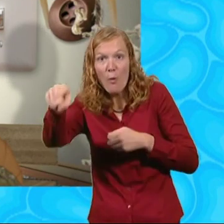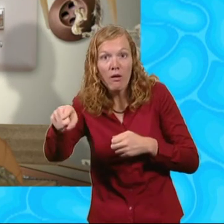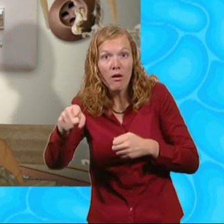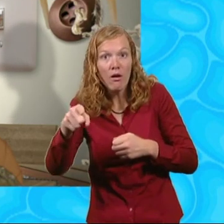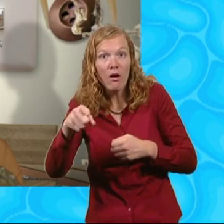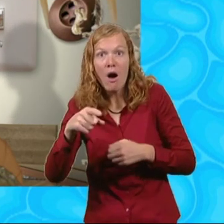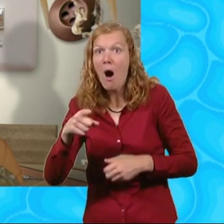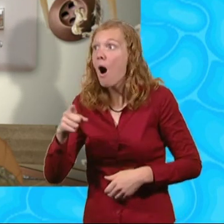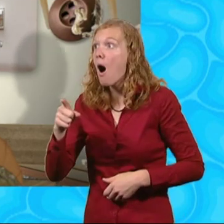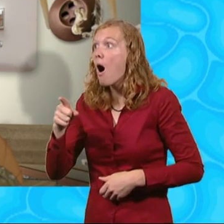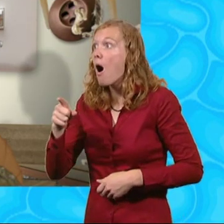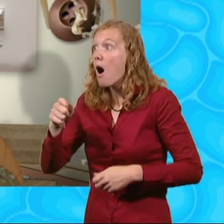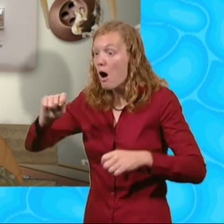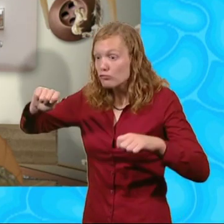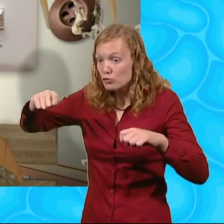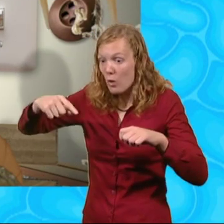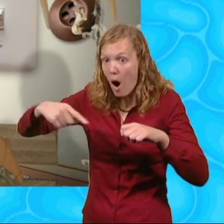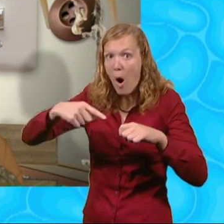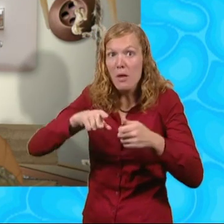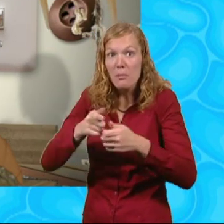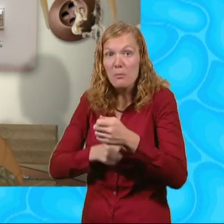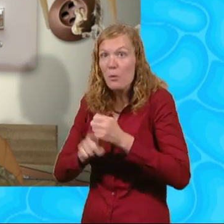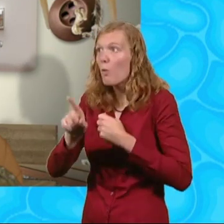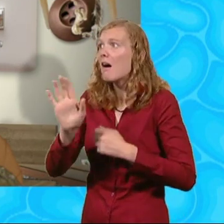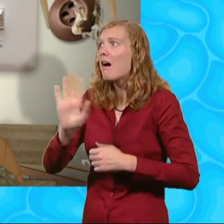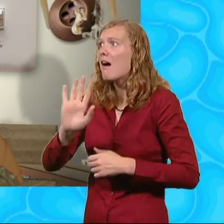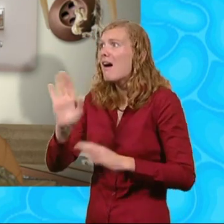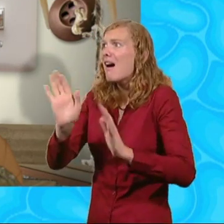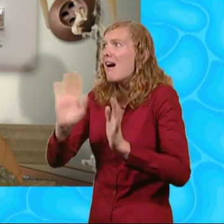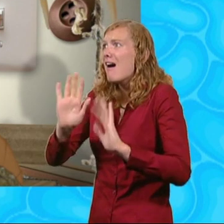Please don't tell her. Just make more carrot juice, please.